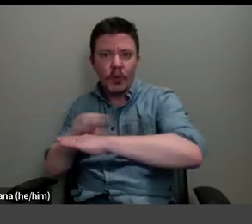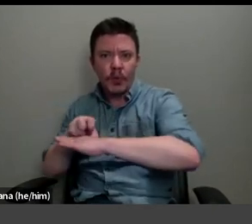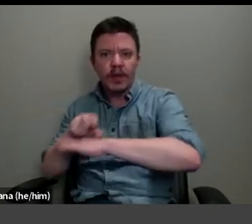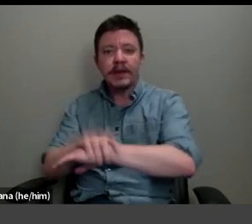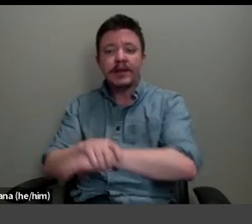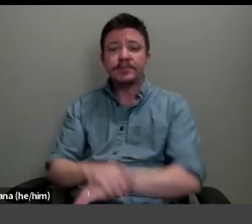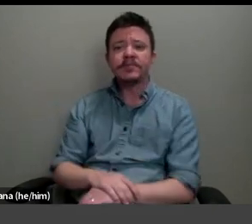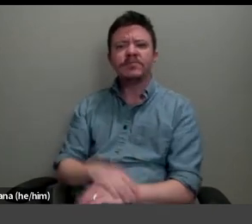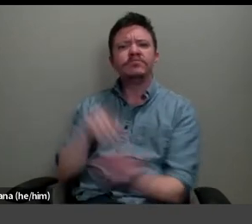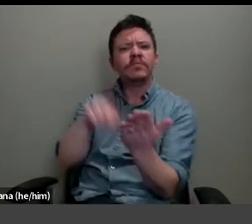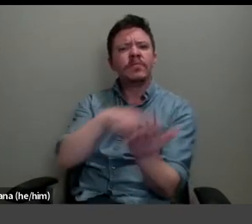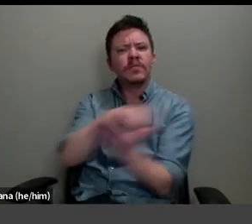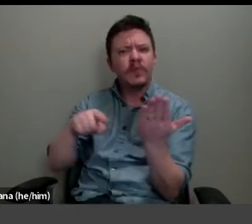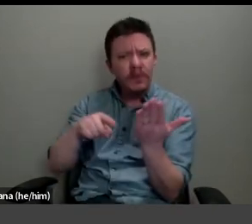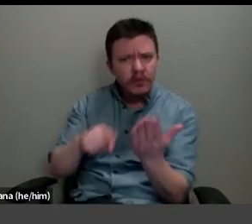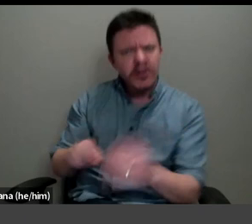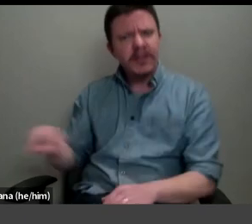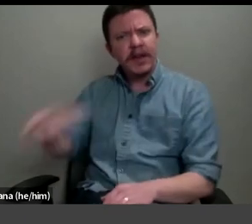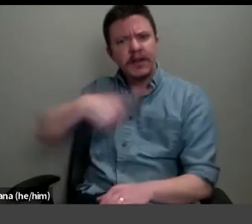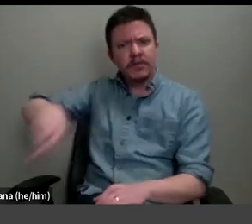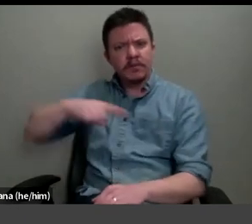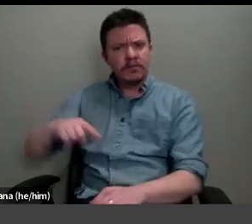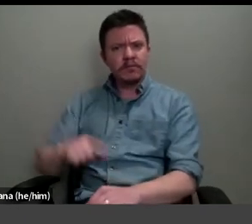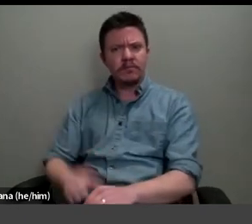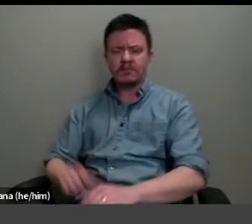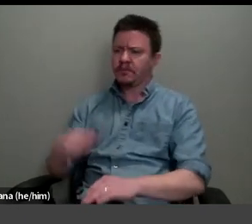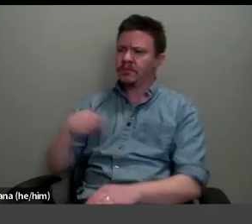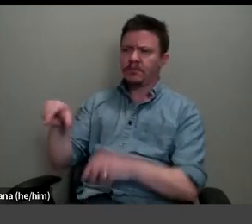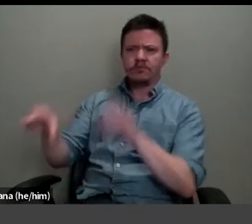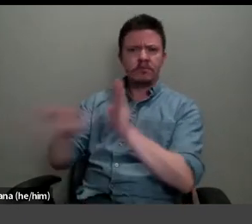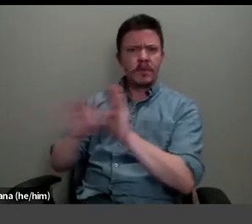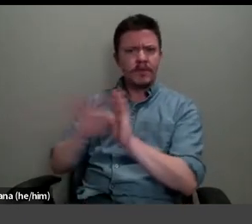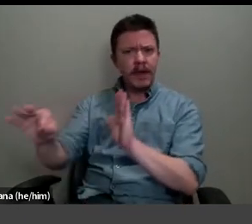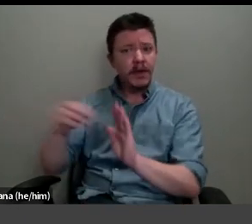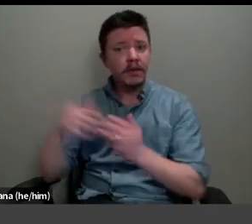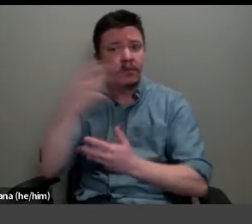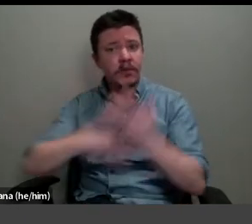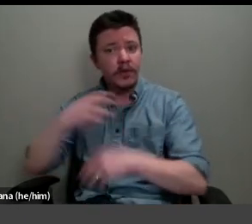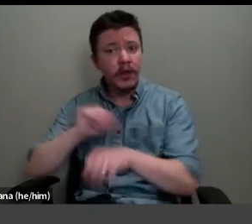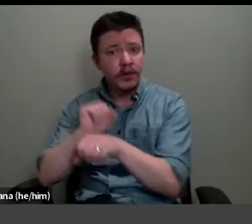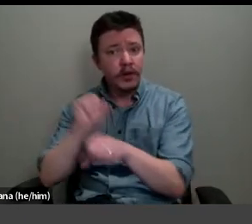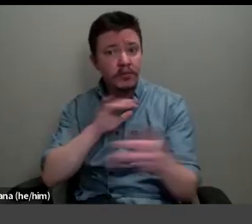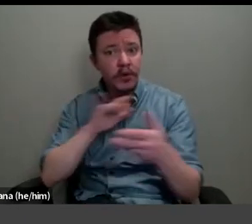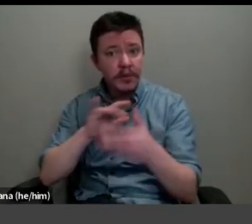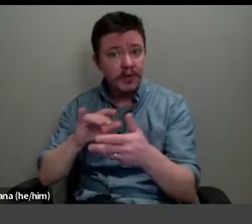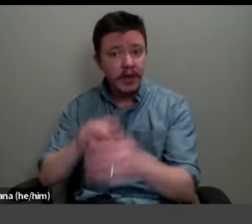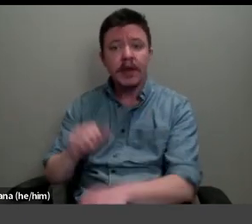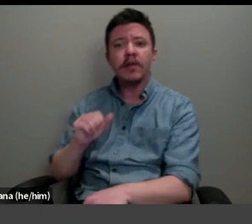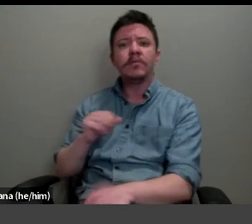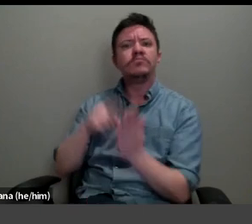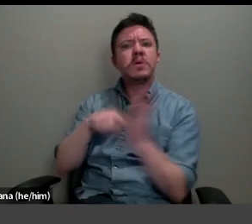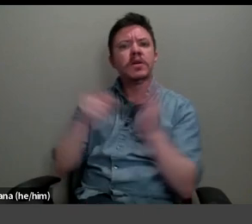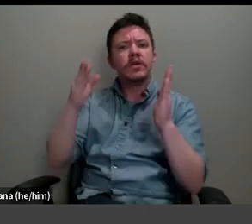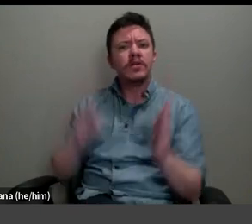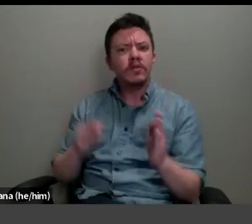Criticising the miserably, findings of sociological employment studies, Alexandre claimed that only an artist was